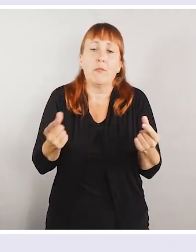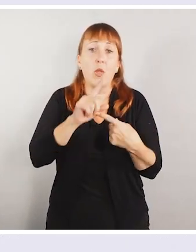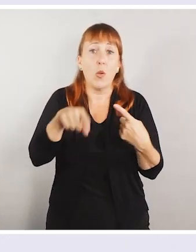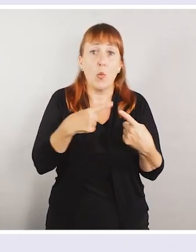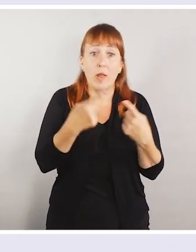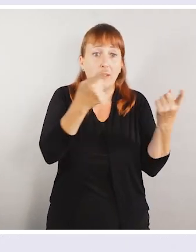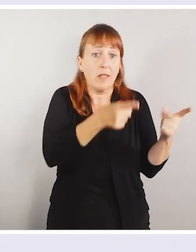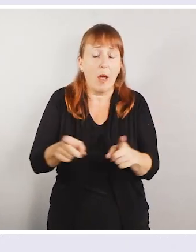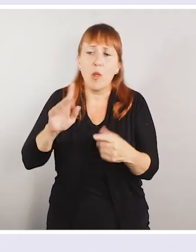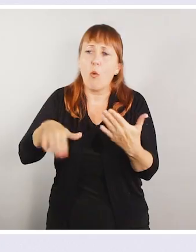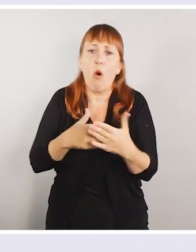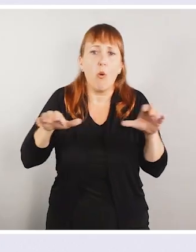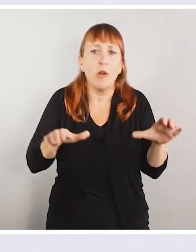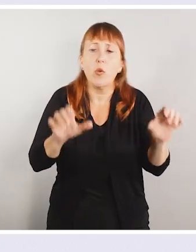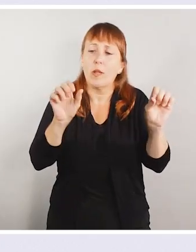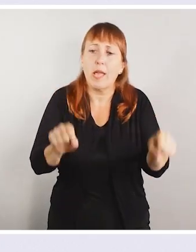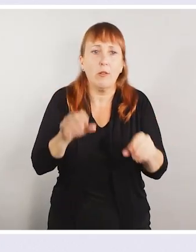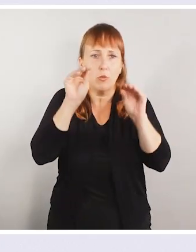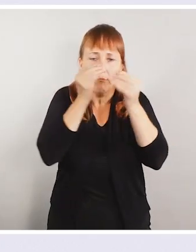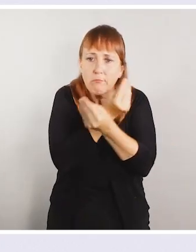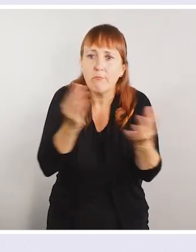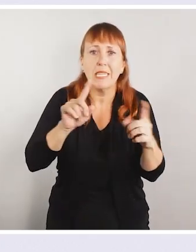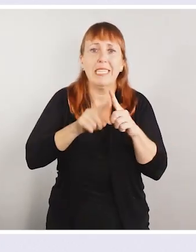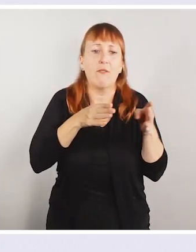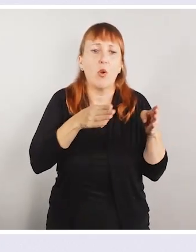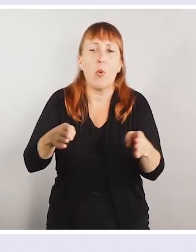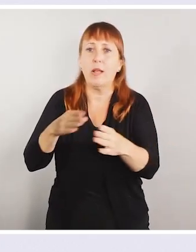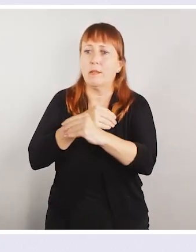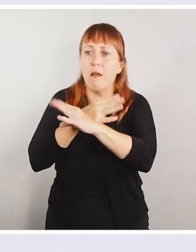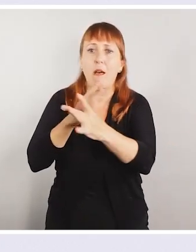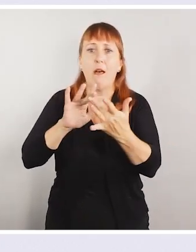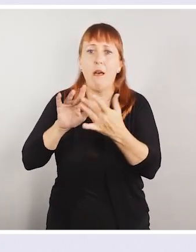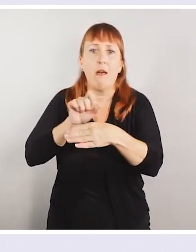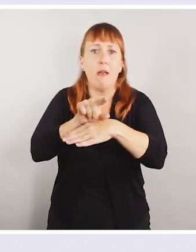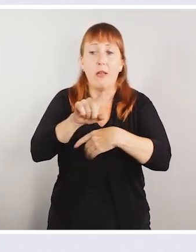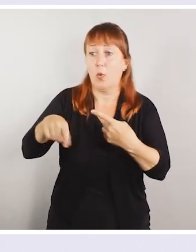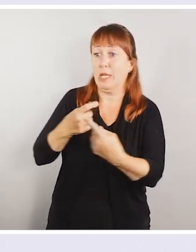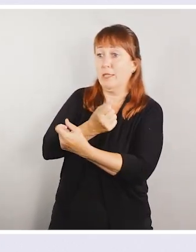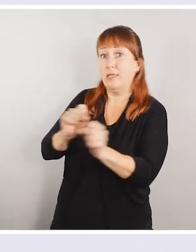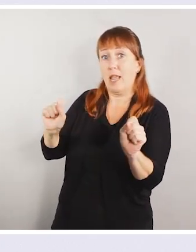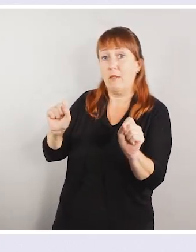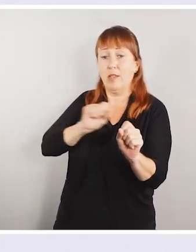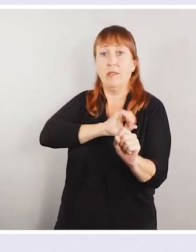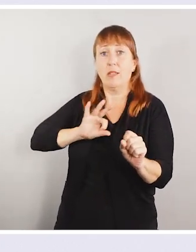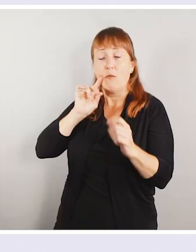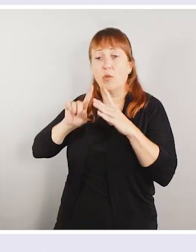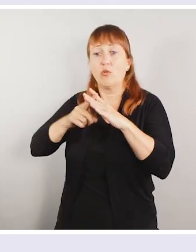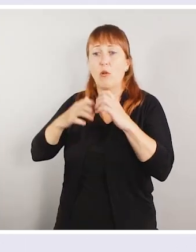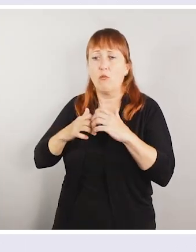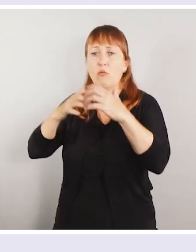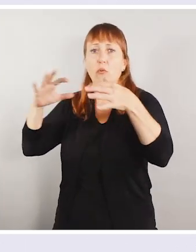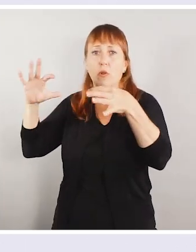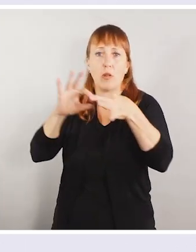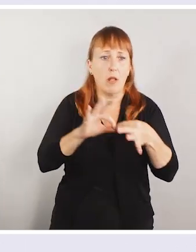is happening, we'll do everything we can to provide regular updates across multiple media platforms. Once it's safe, our crews will begin